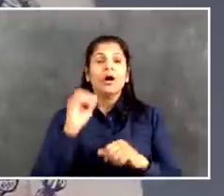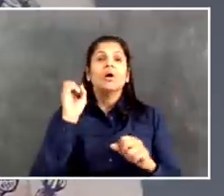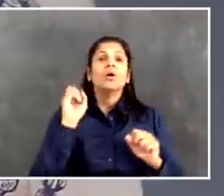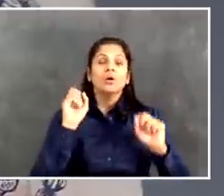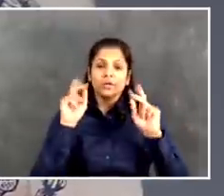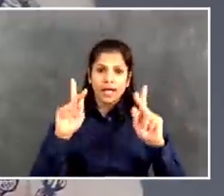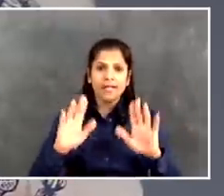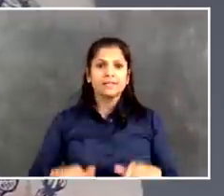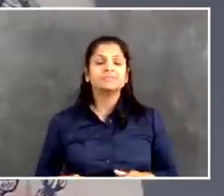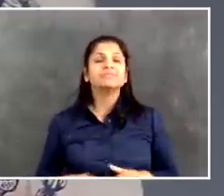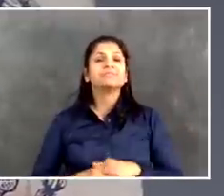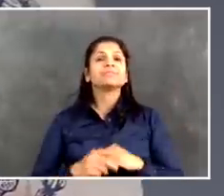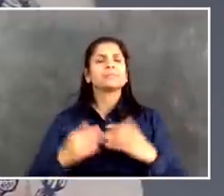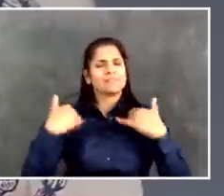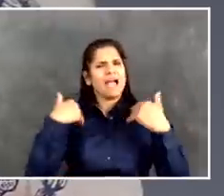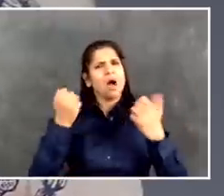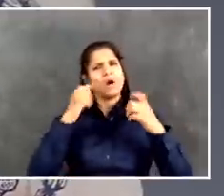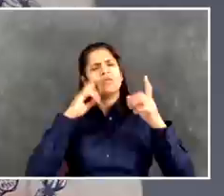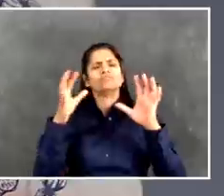together as we close today.